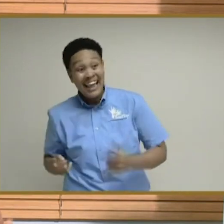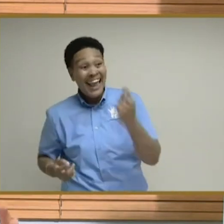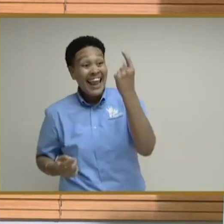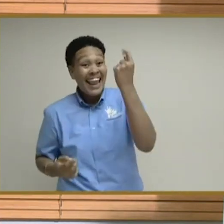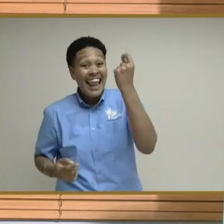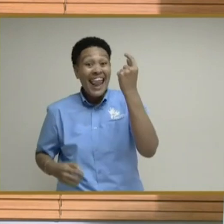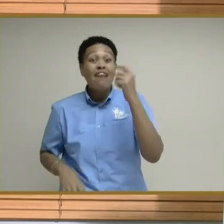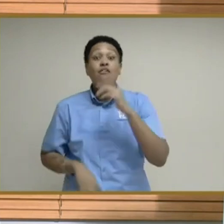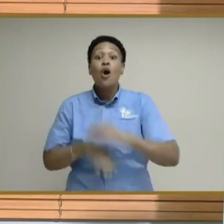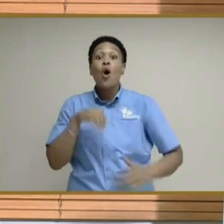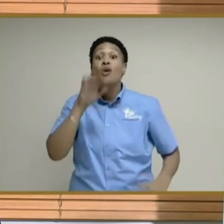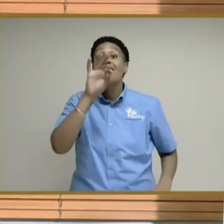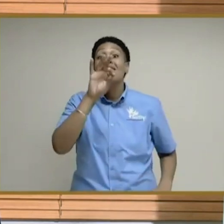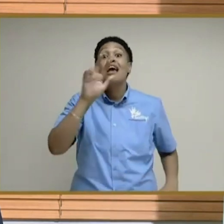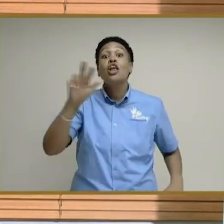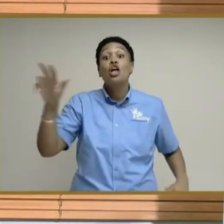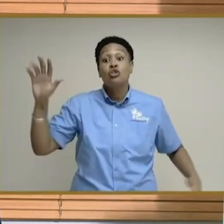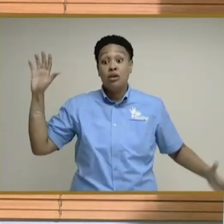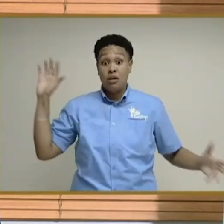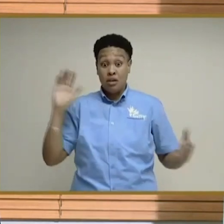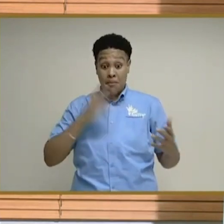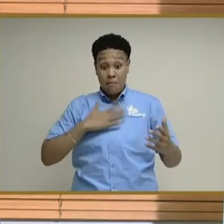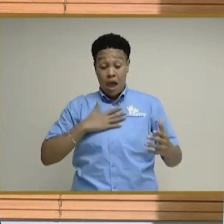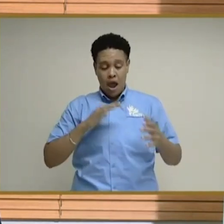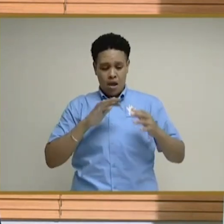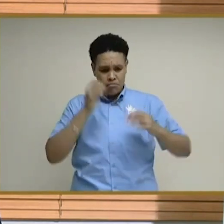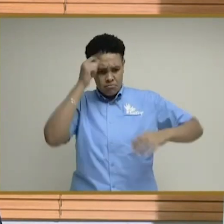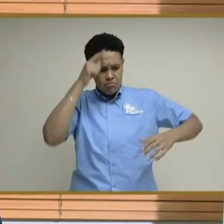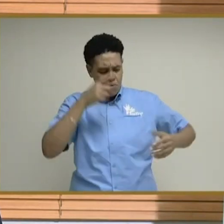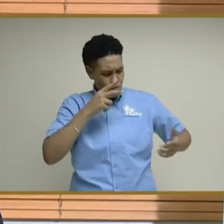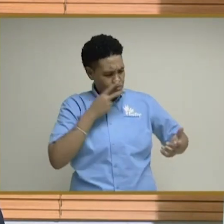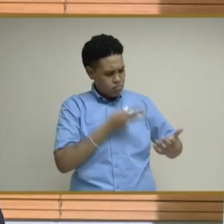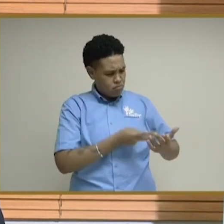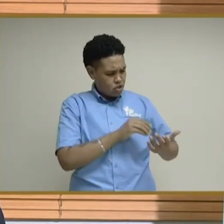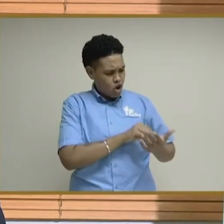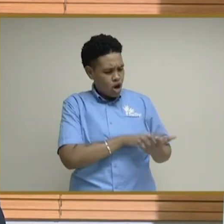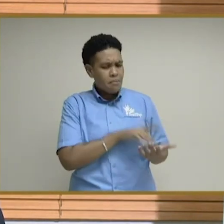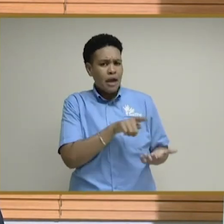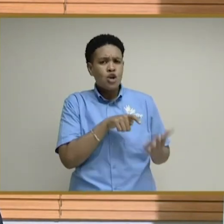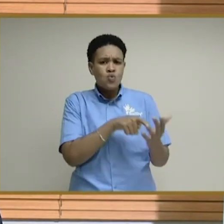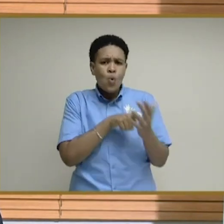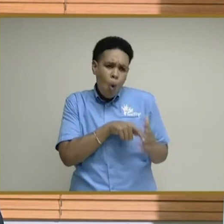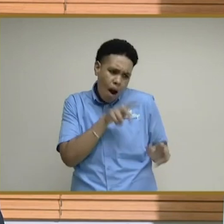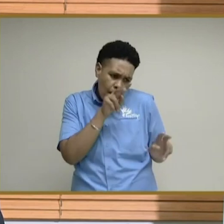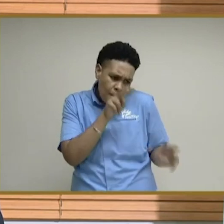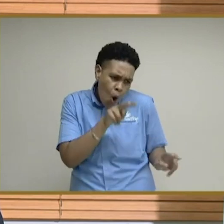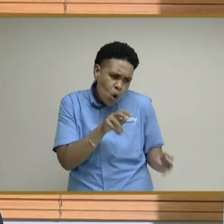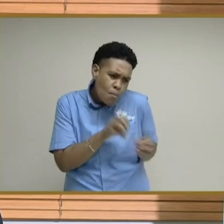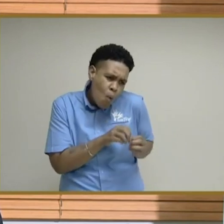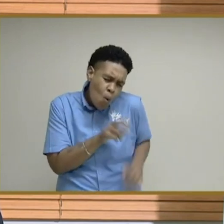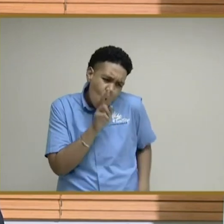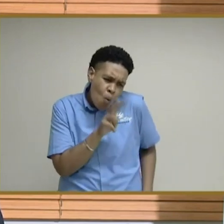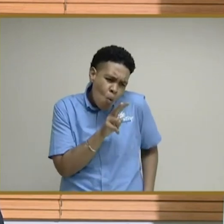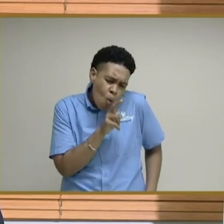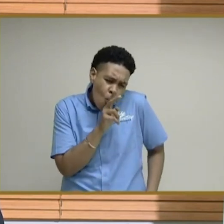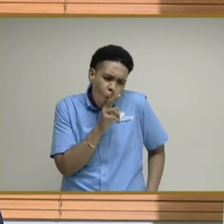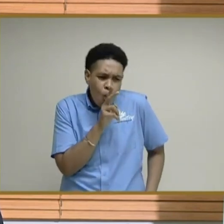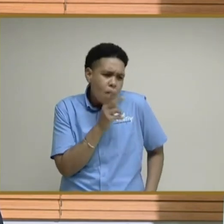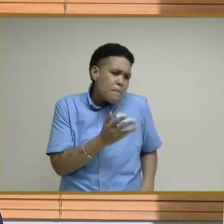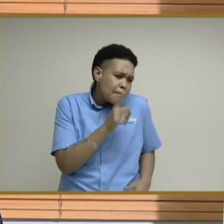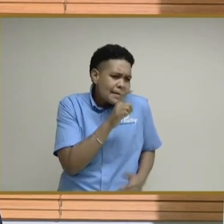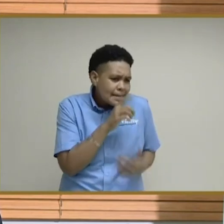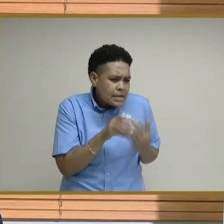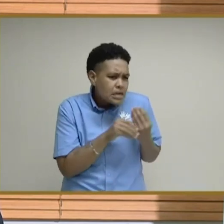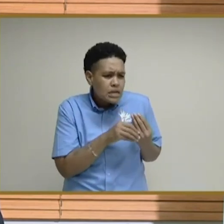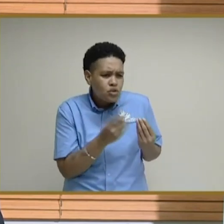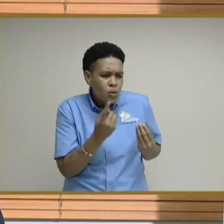really, based on my interpretation here, requires monitoring in a way that says you may need